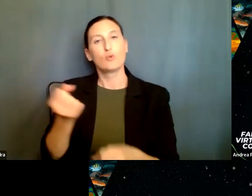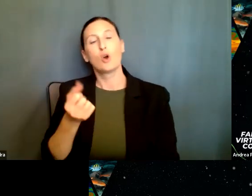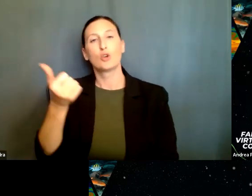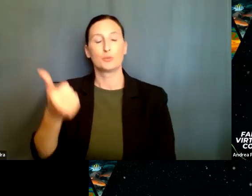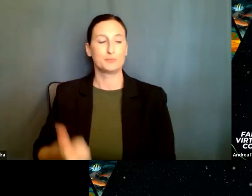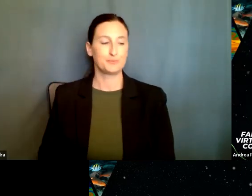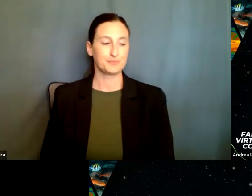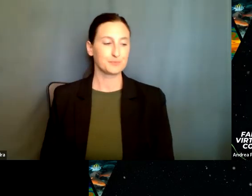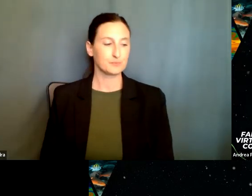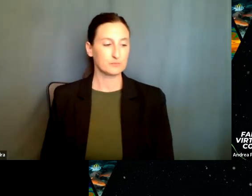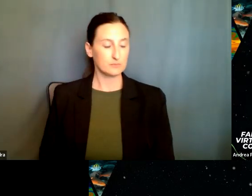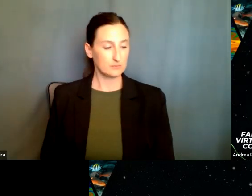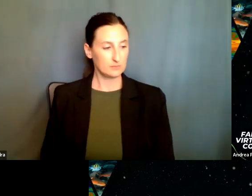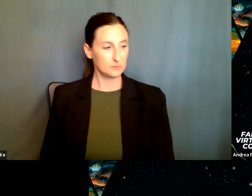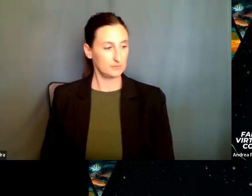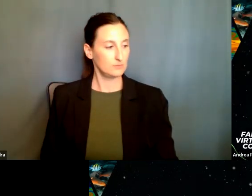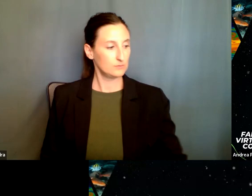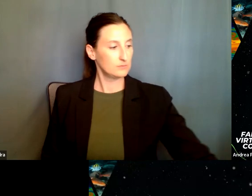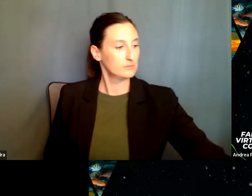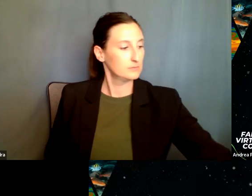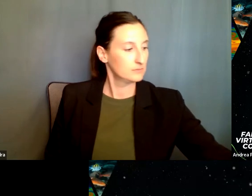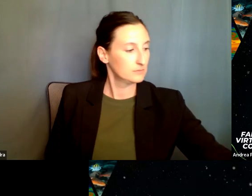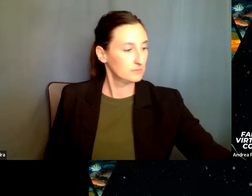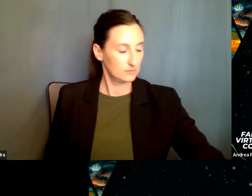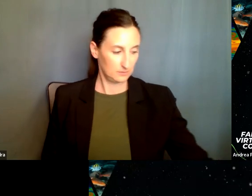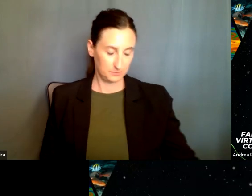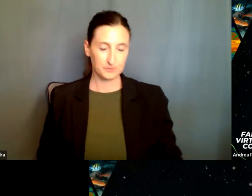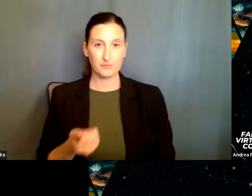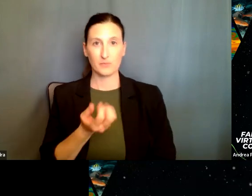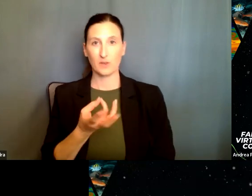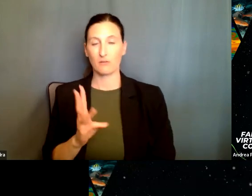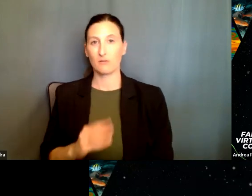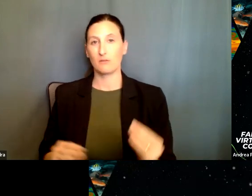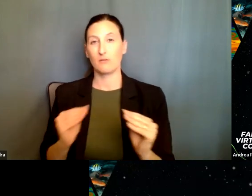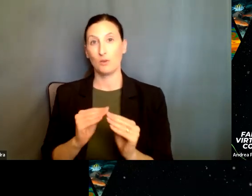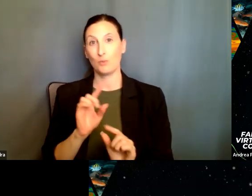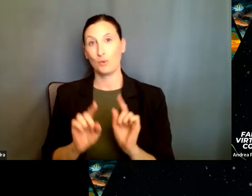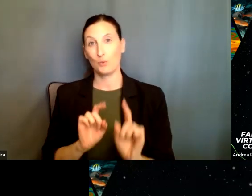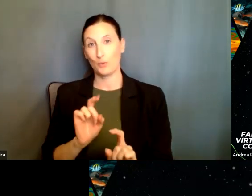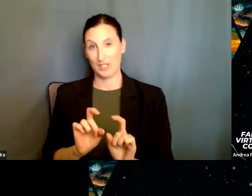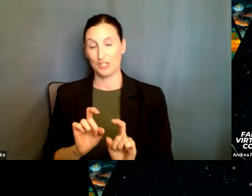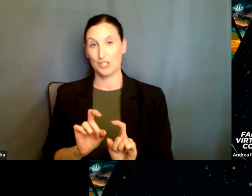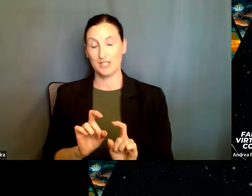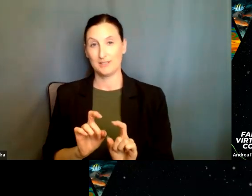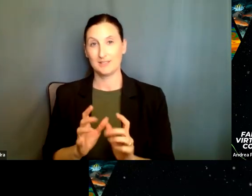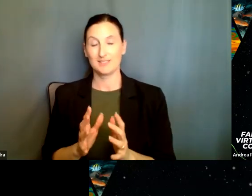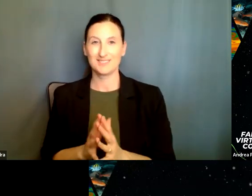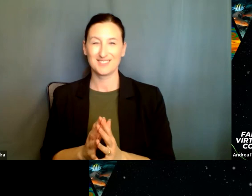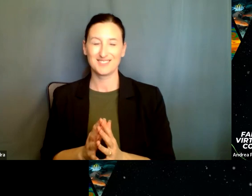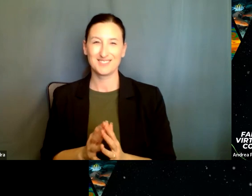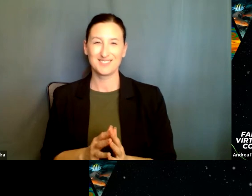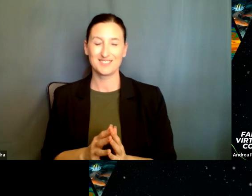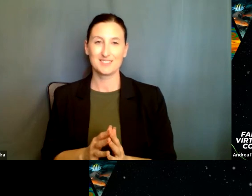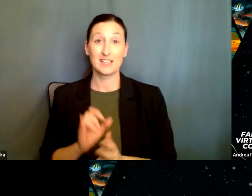All right. Um, and then still a couple more questions, but, um, we do still have a few minutes. So if people have more